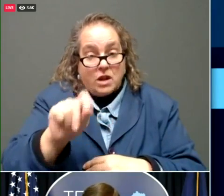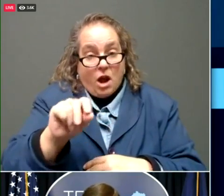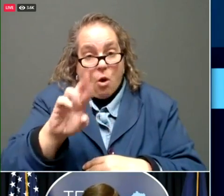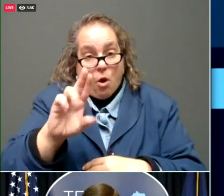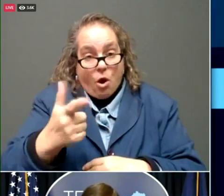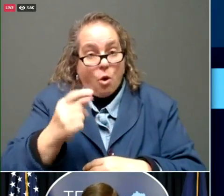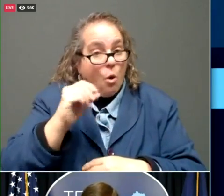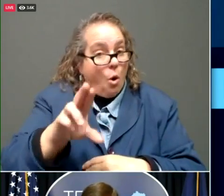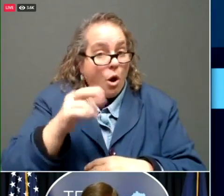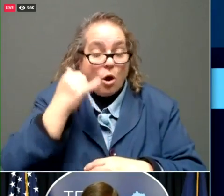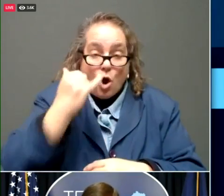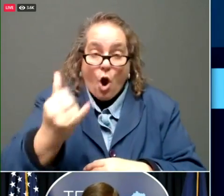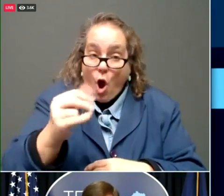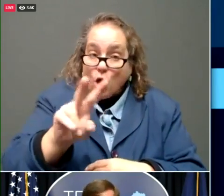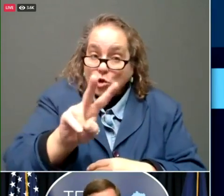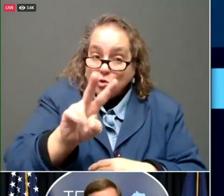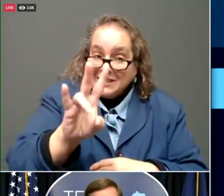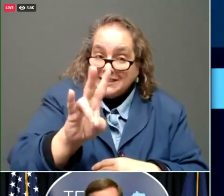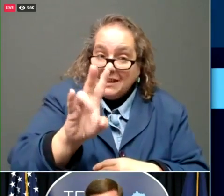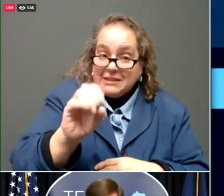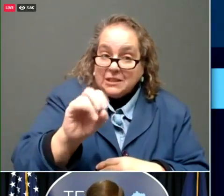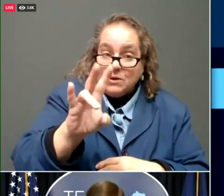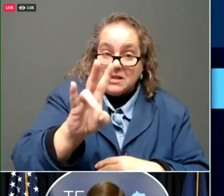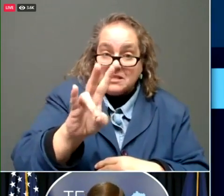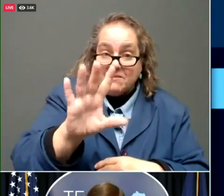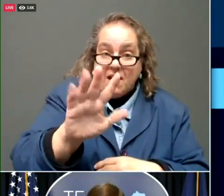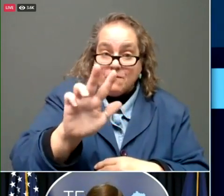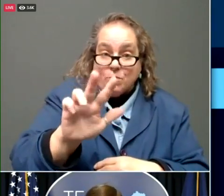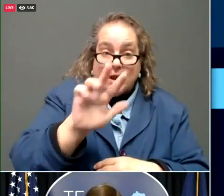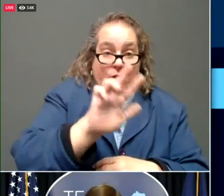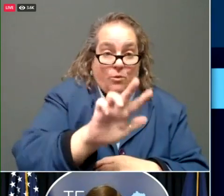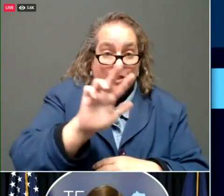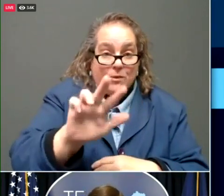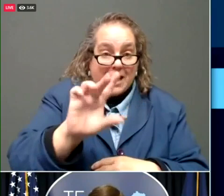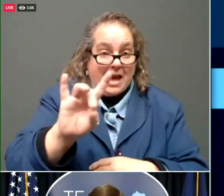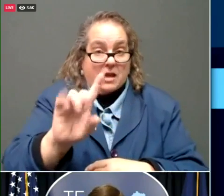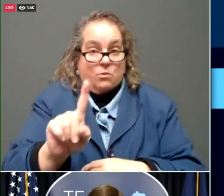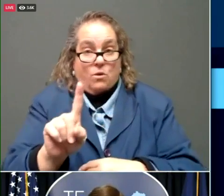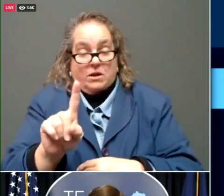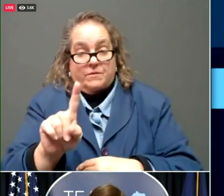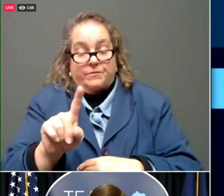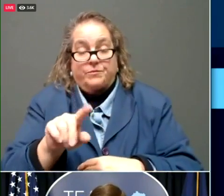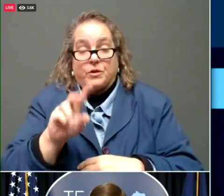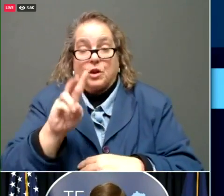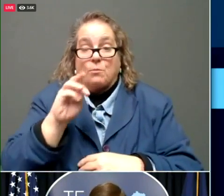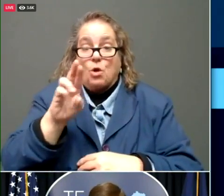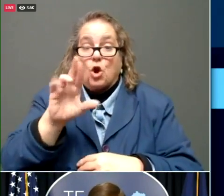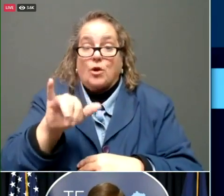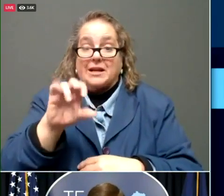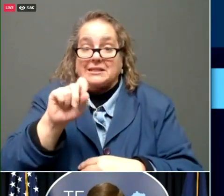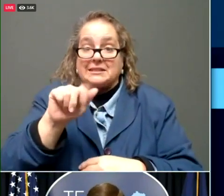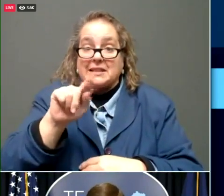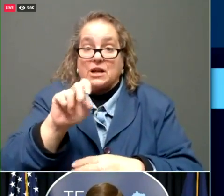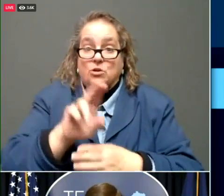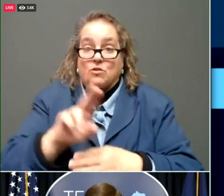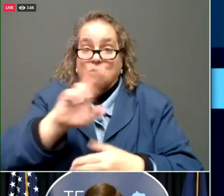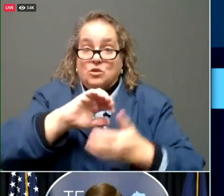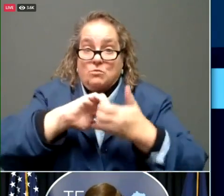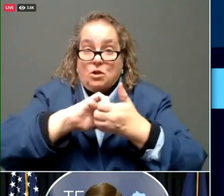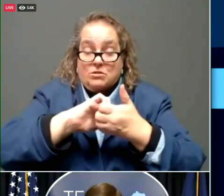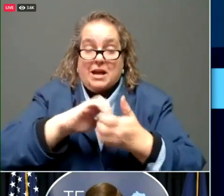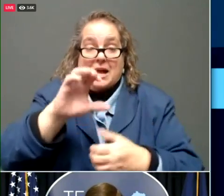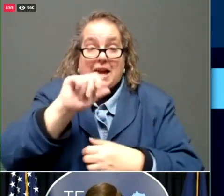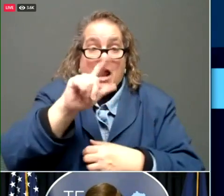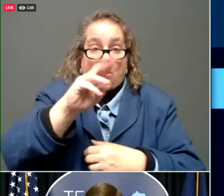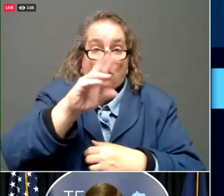-753-3381. Murray State University partners include Calloway County Health Department,